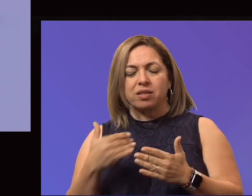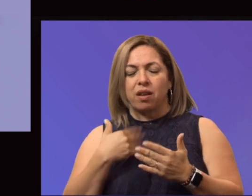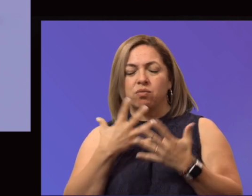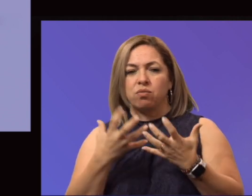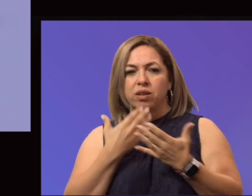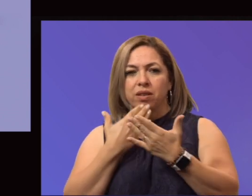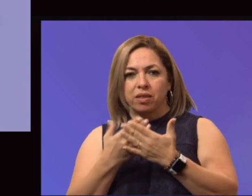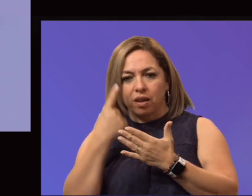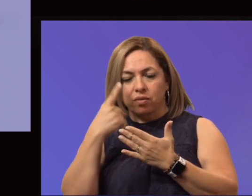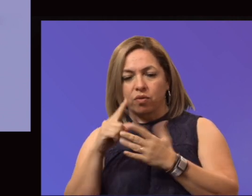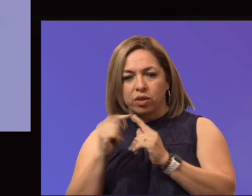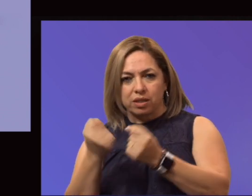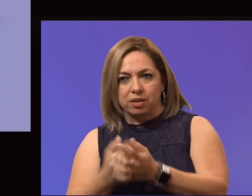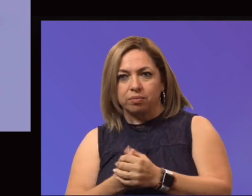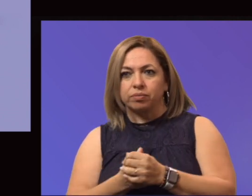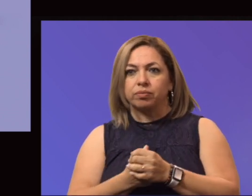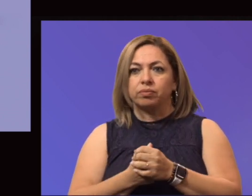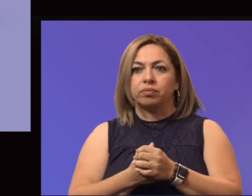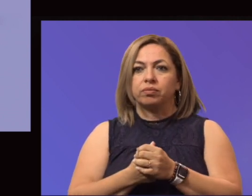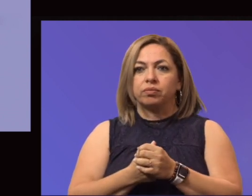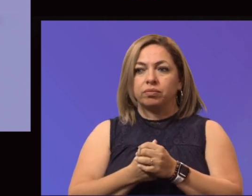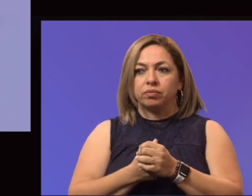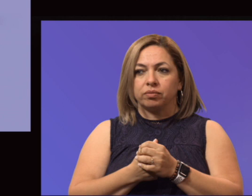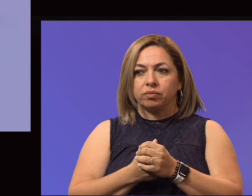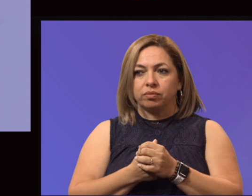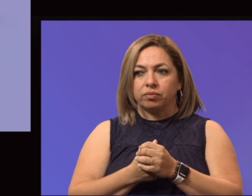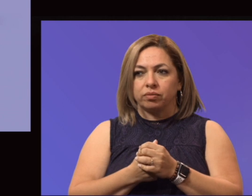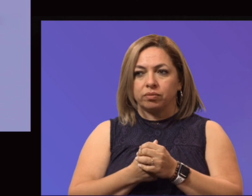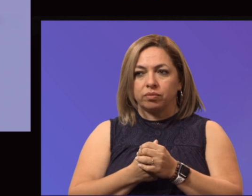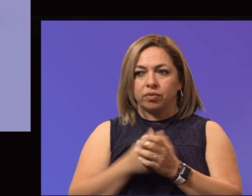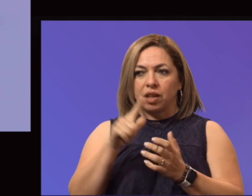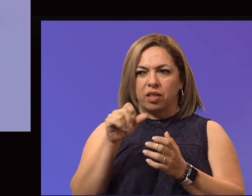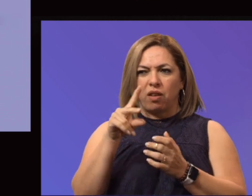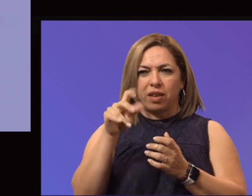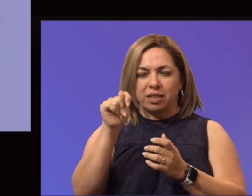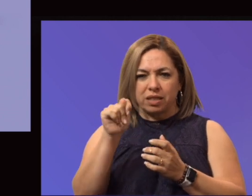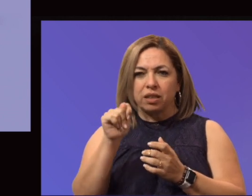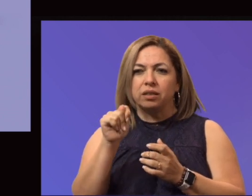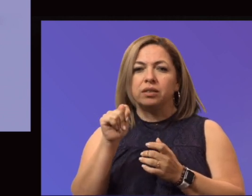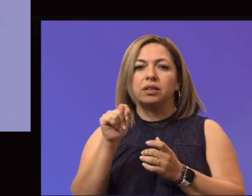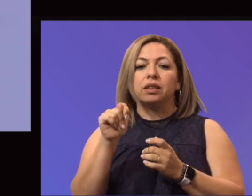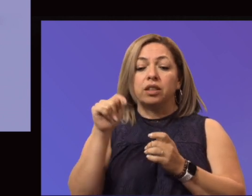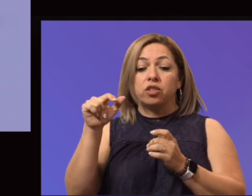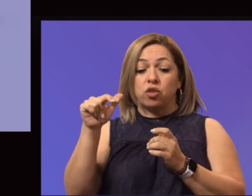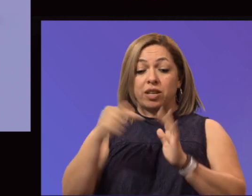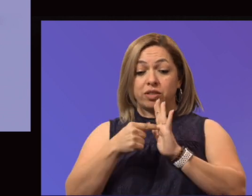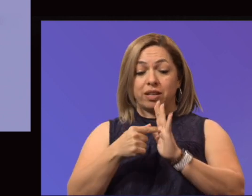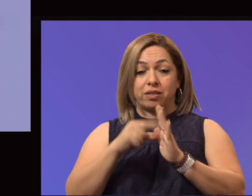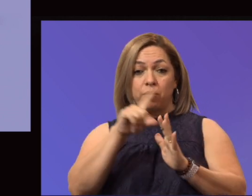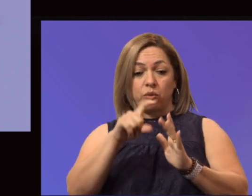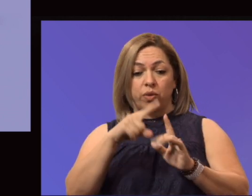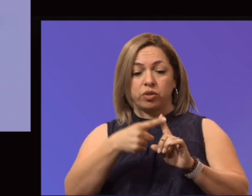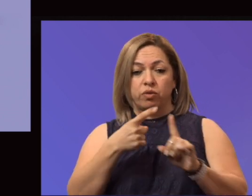Lovett survey results. I want to highlight that 86%. So the question, here's an example of the question. Question from the survey,